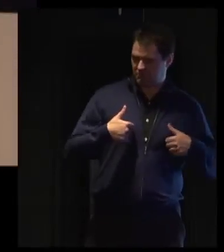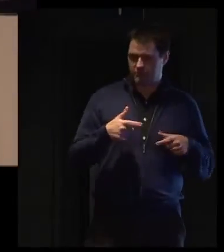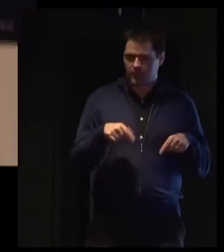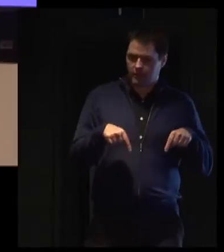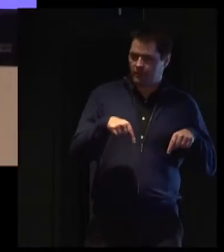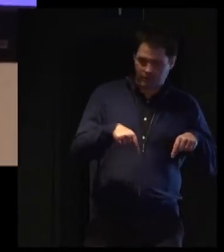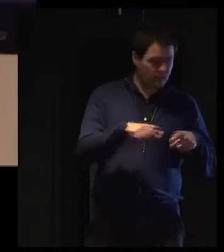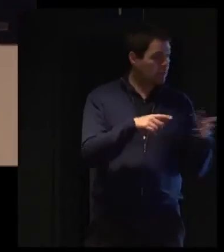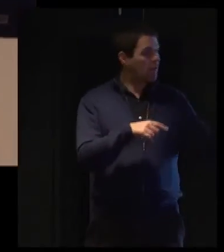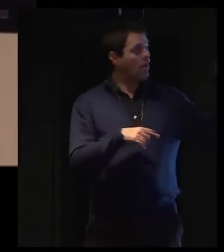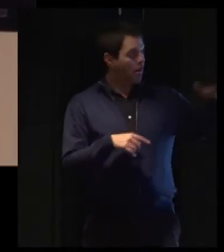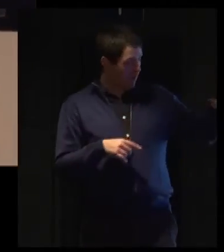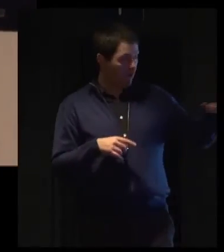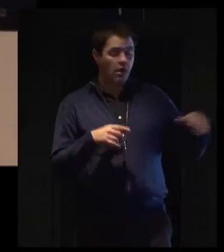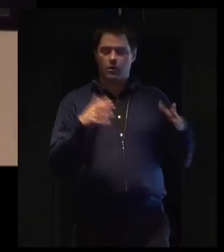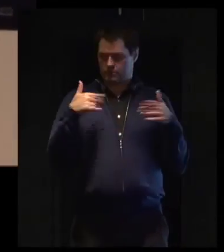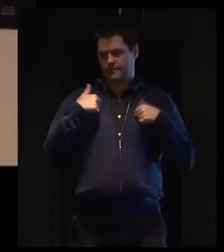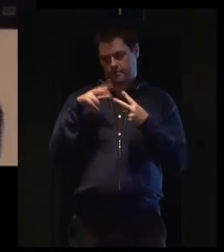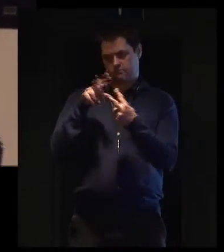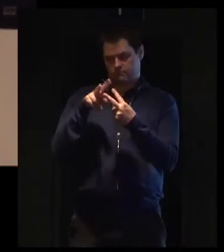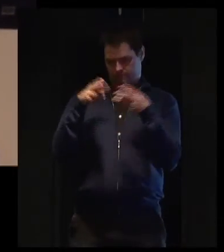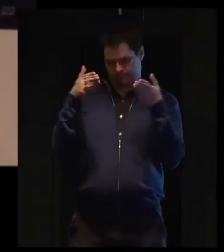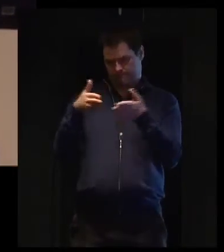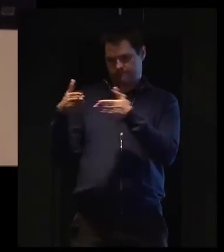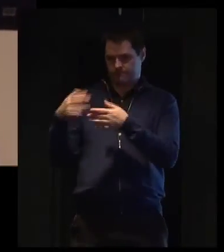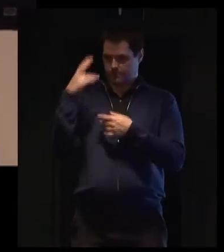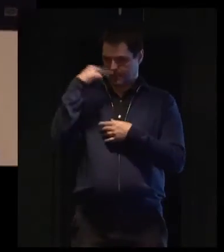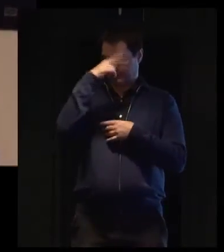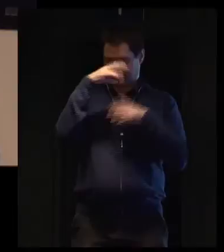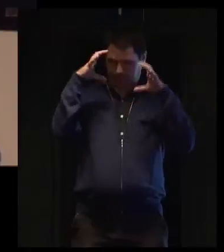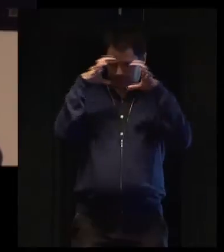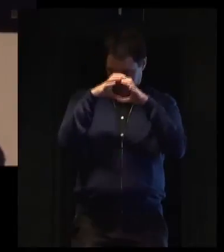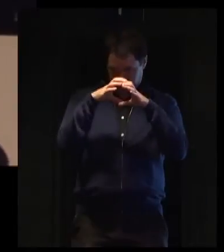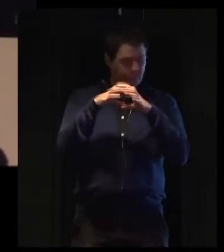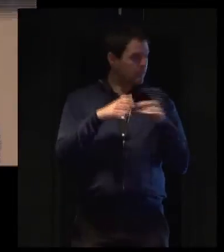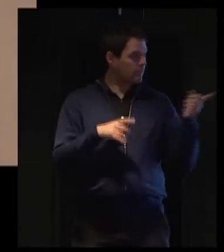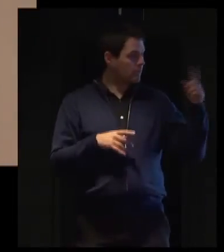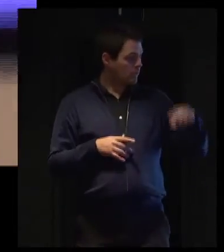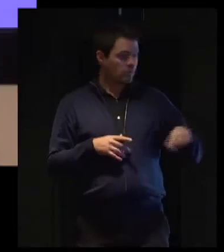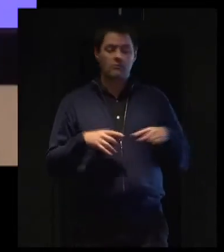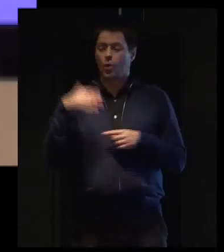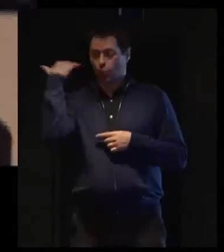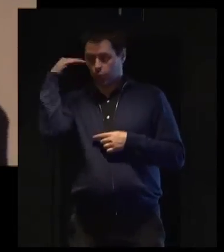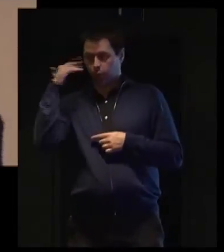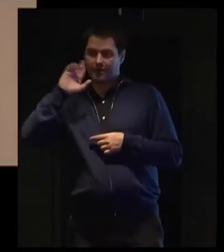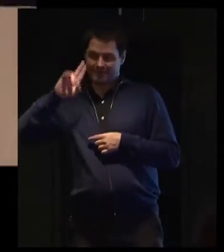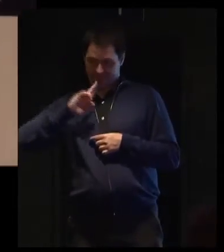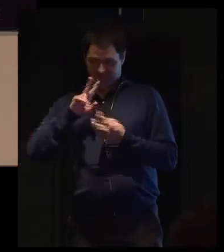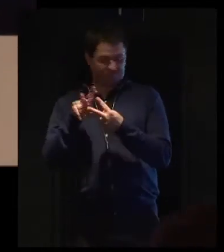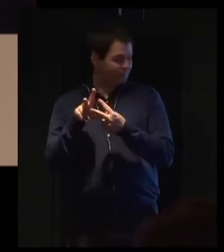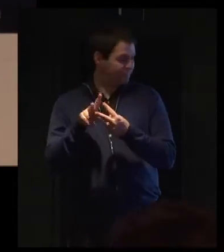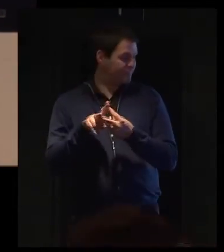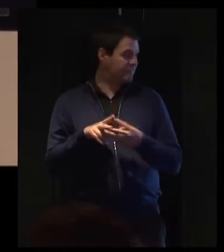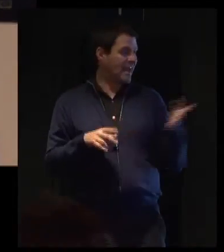mobility, we're going to concentrate today on partially sighted and blind supporters, hard of hearing and deaf supporters,